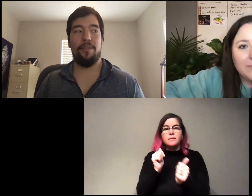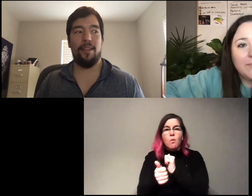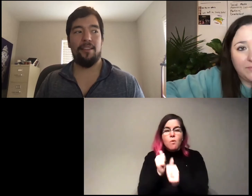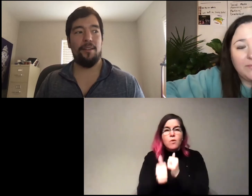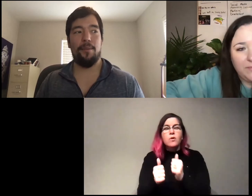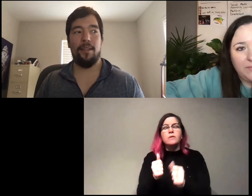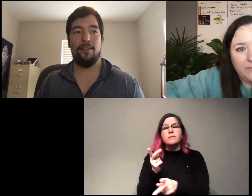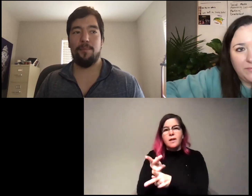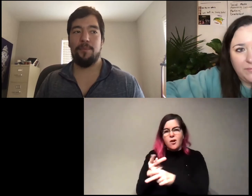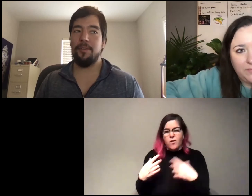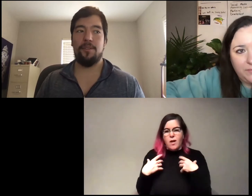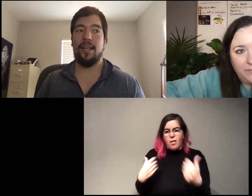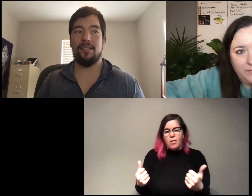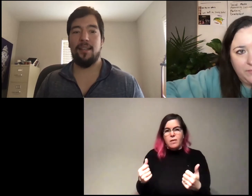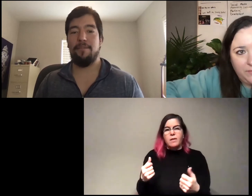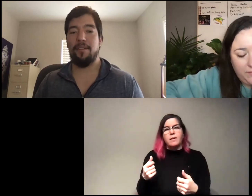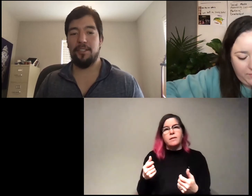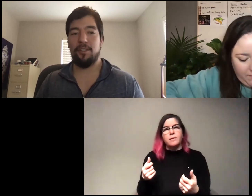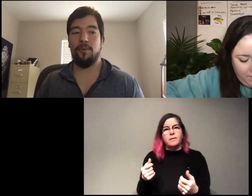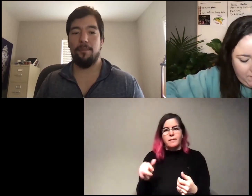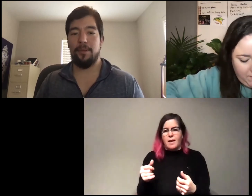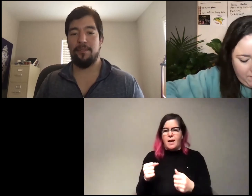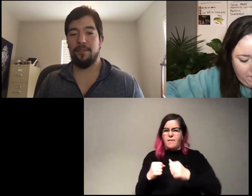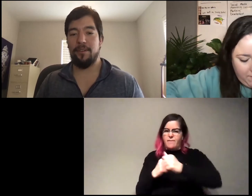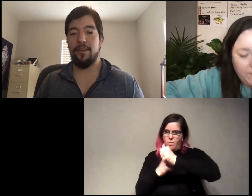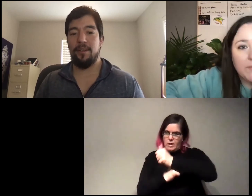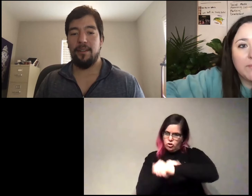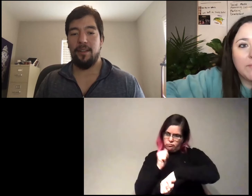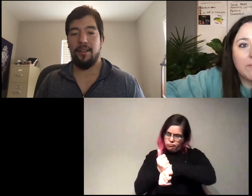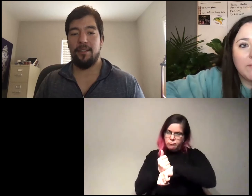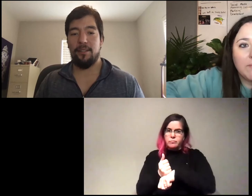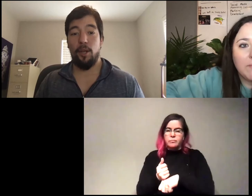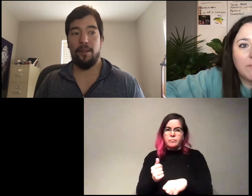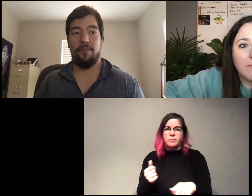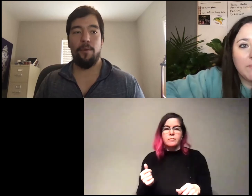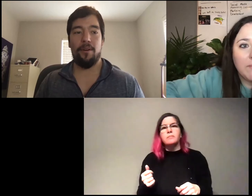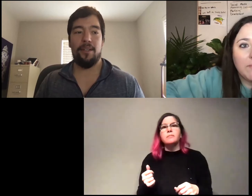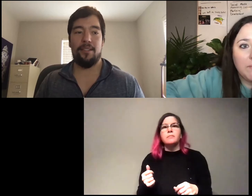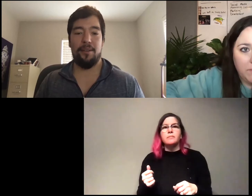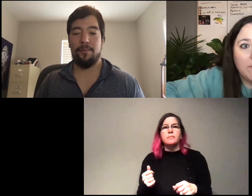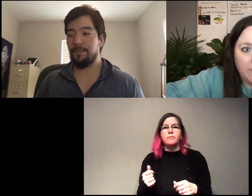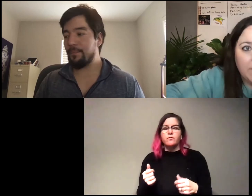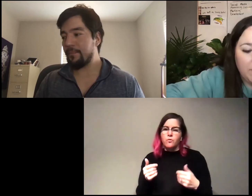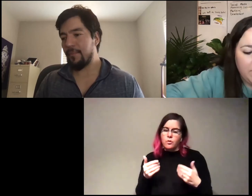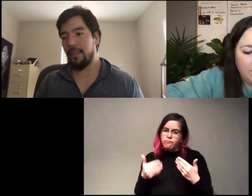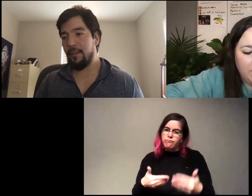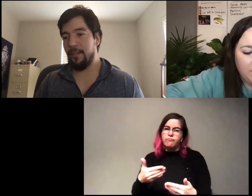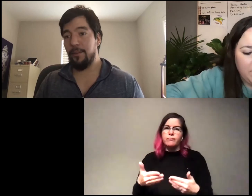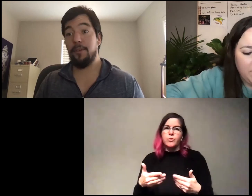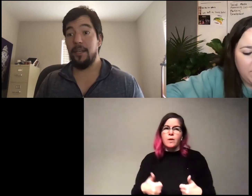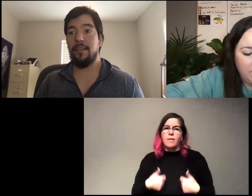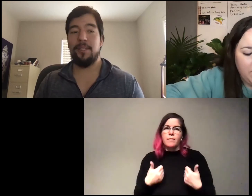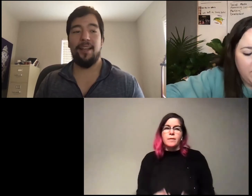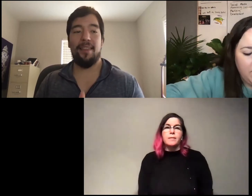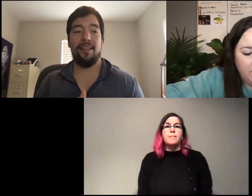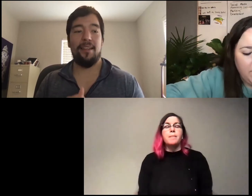health. And, you know, then you're, you know, that's kind of foundation you want to build for, uh, going forward. And, you know, you know, if